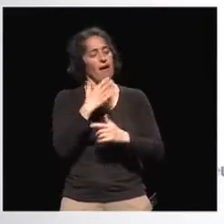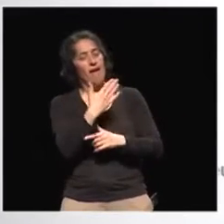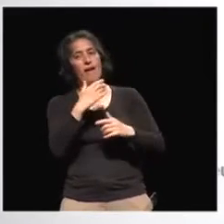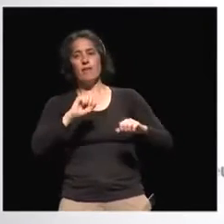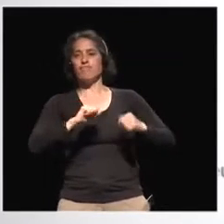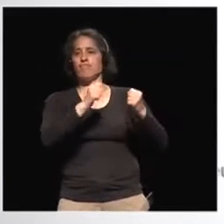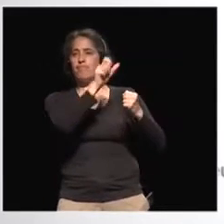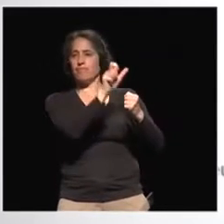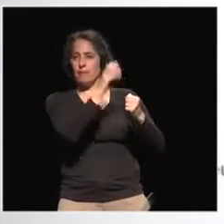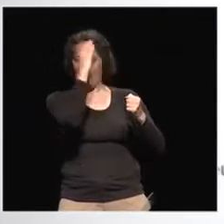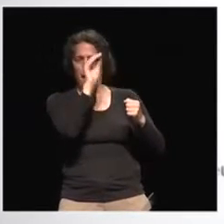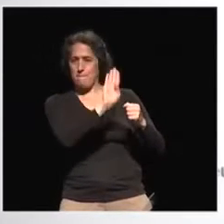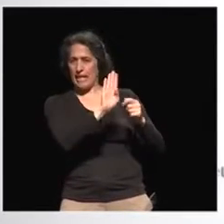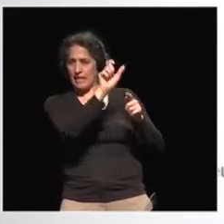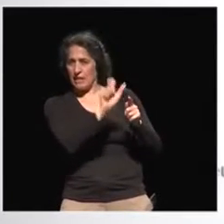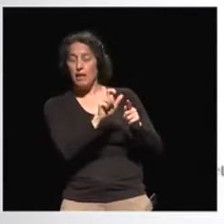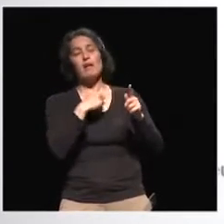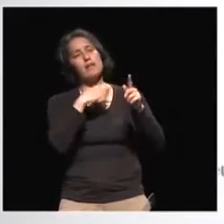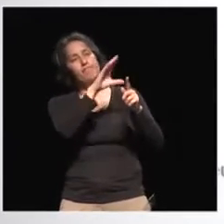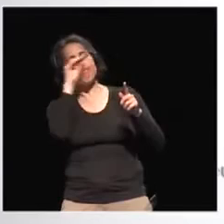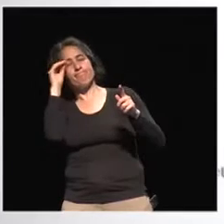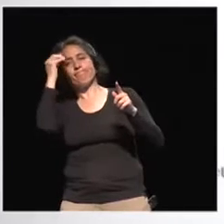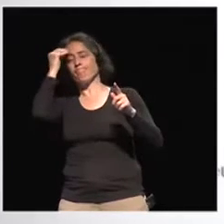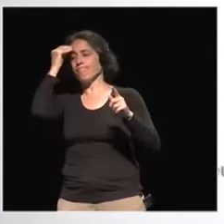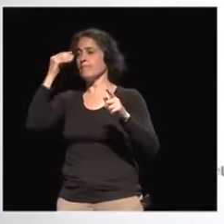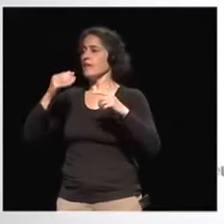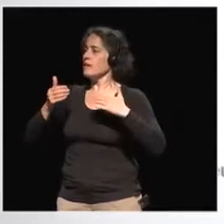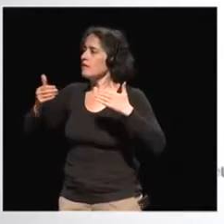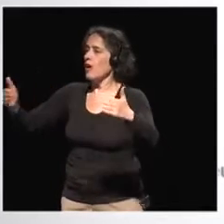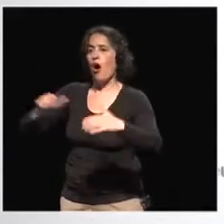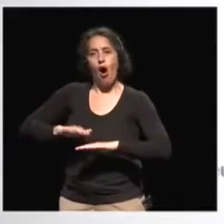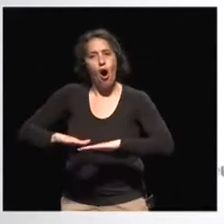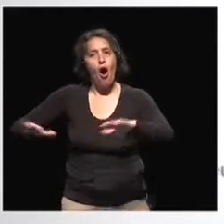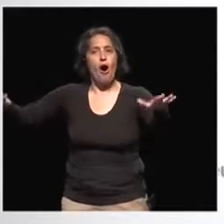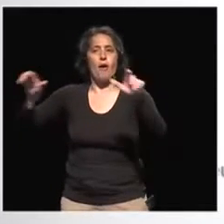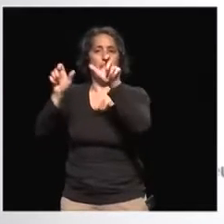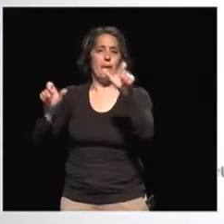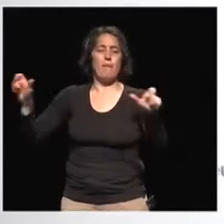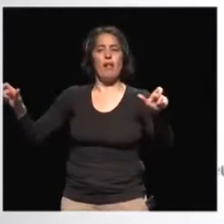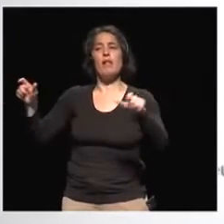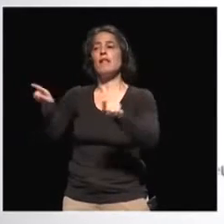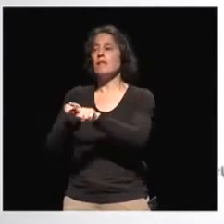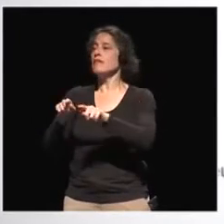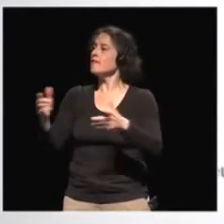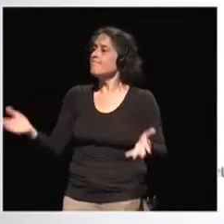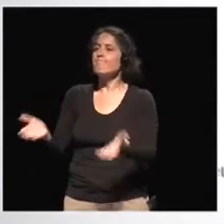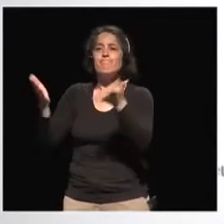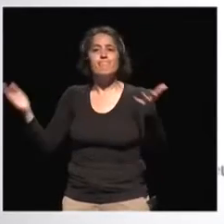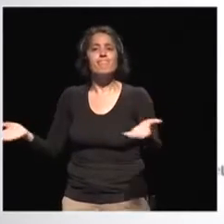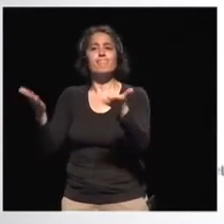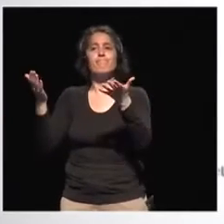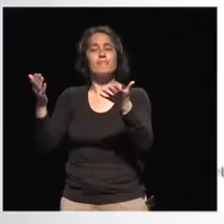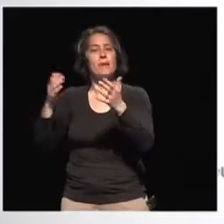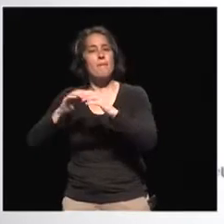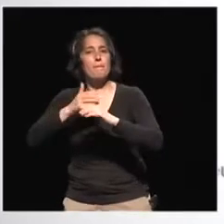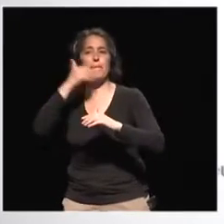responsibility to take our role as a part of this community together and really make it as a better place when you are living from